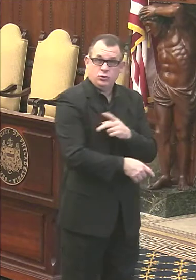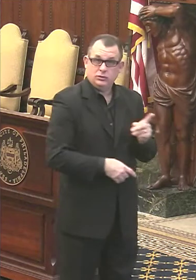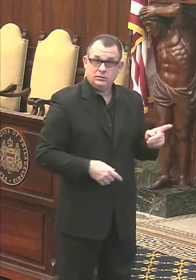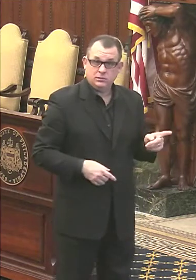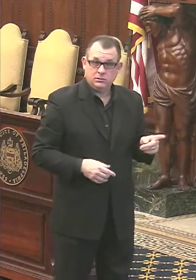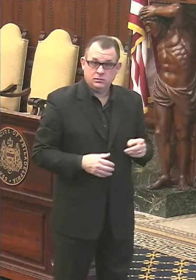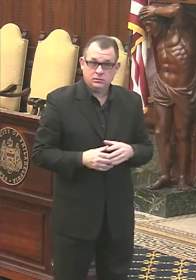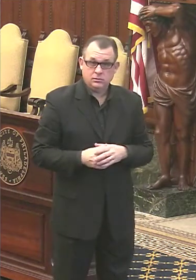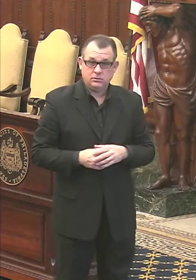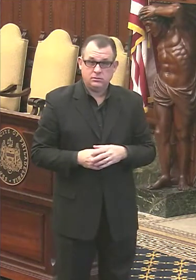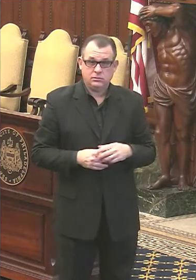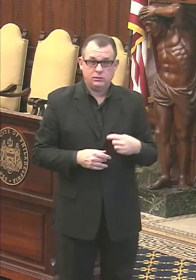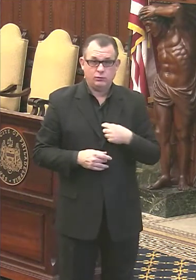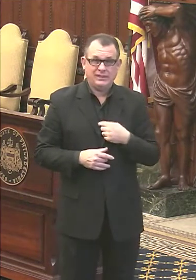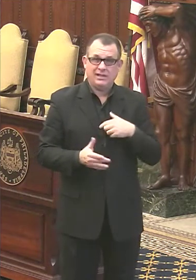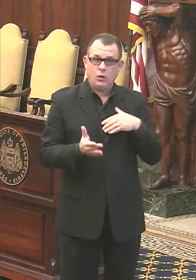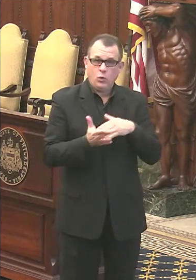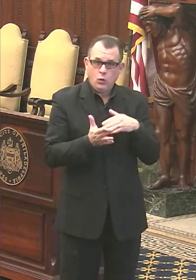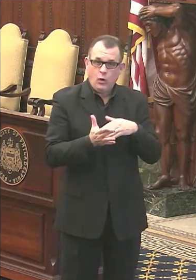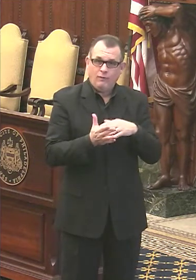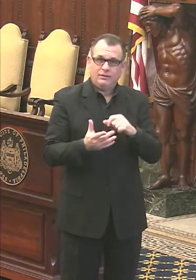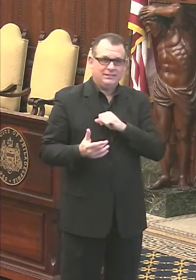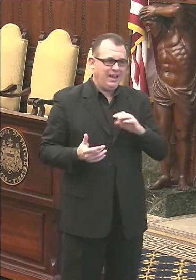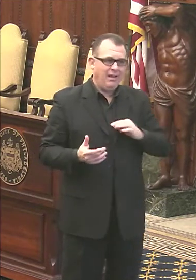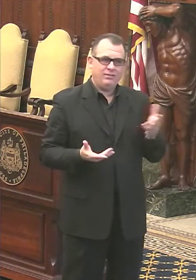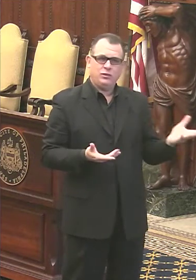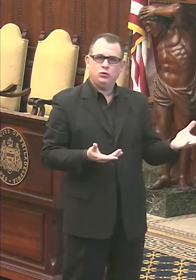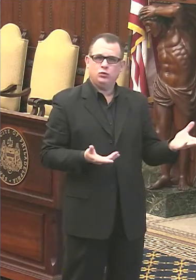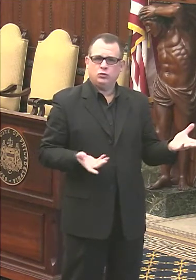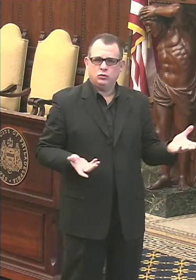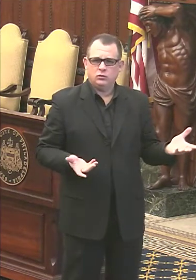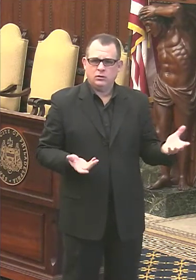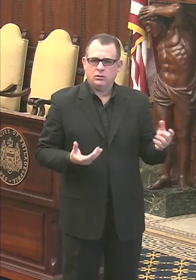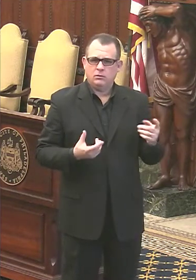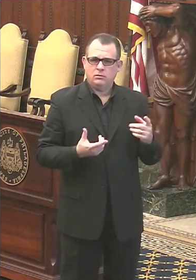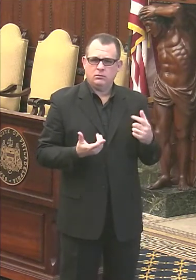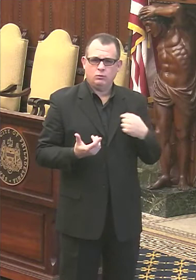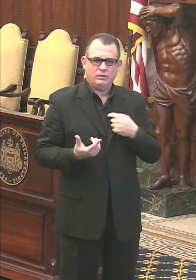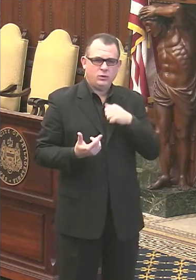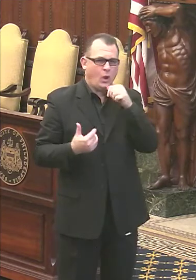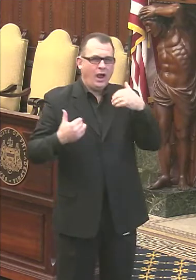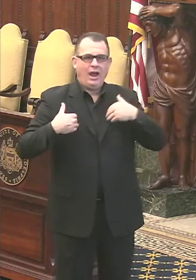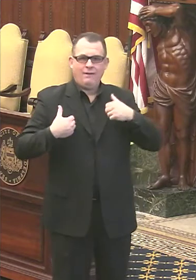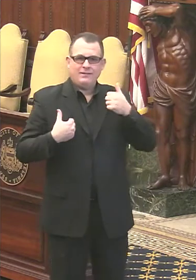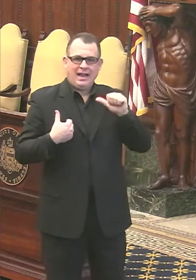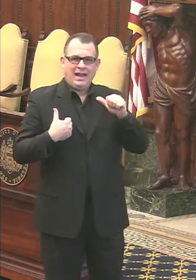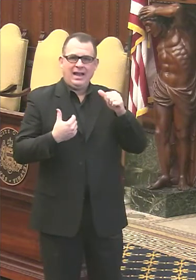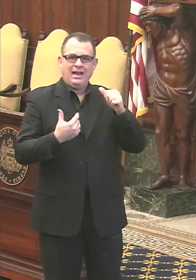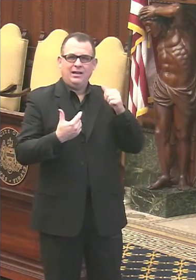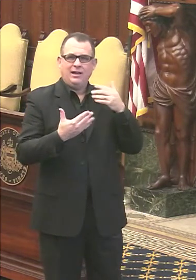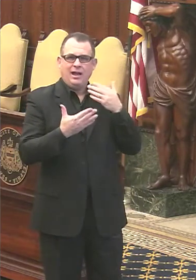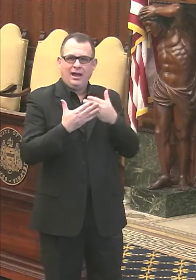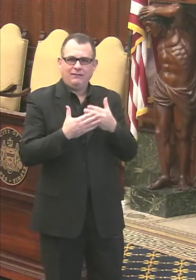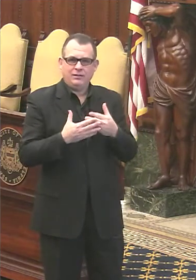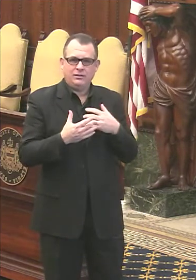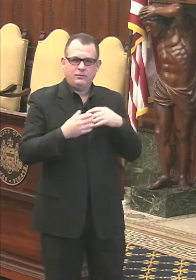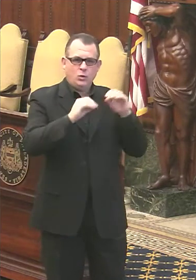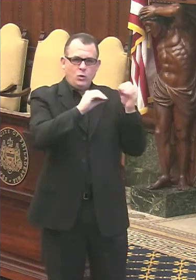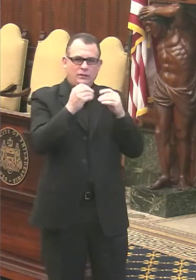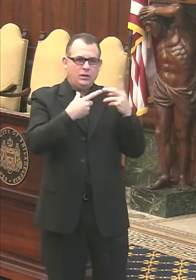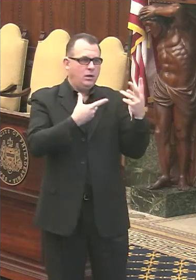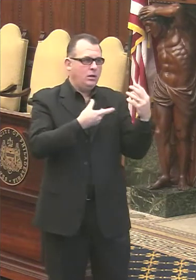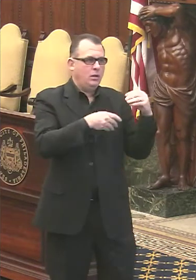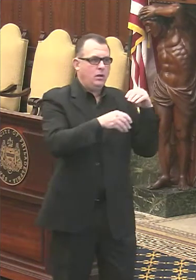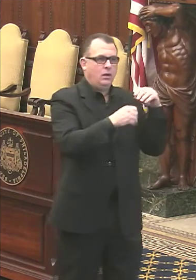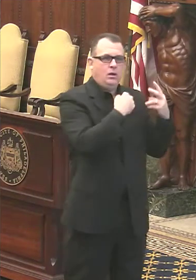and we have often had staff there, uh, but, but they're operating on site, but we don't have any evidence that any of those organizations are hoarding vaccine.